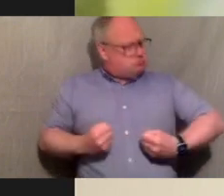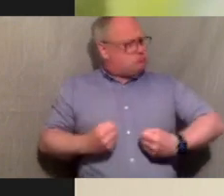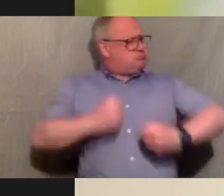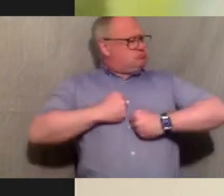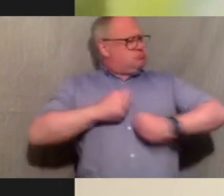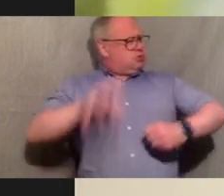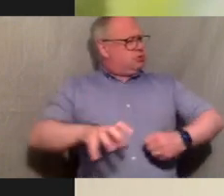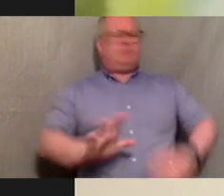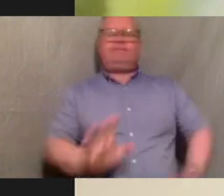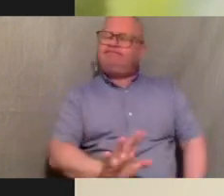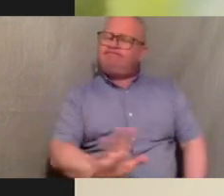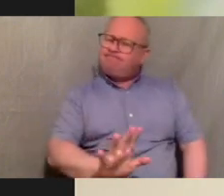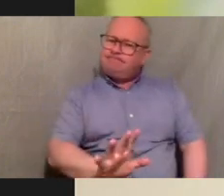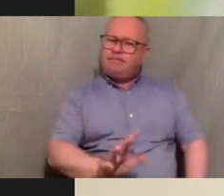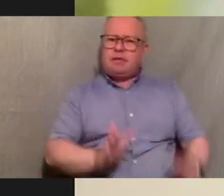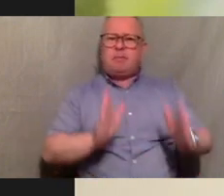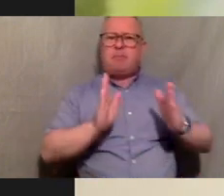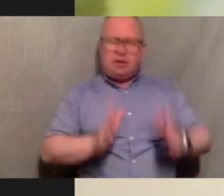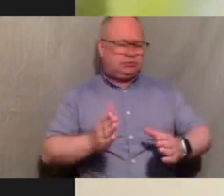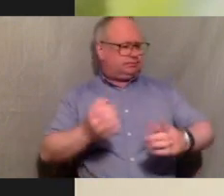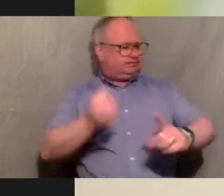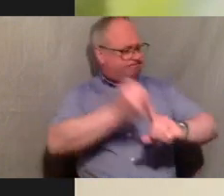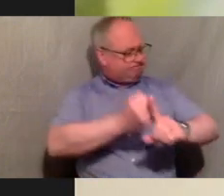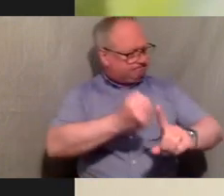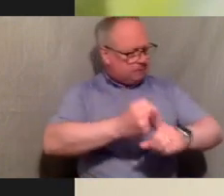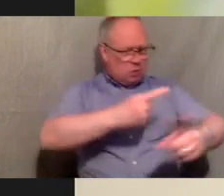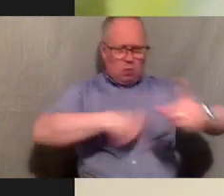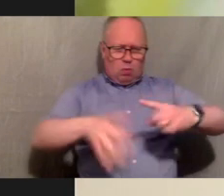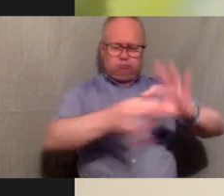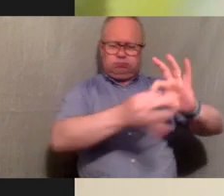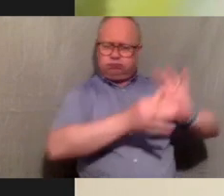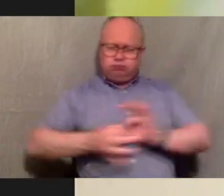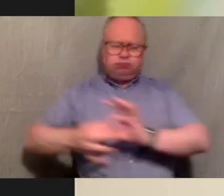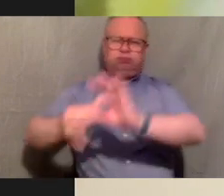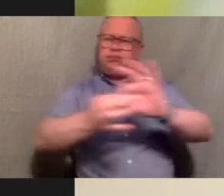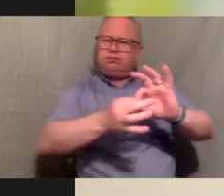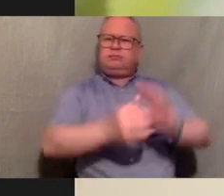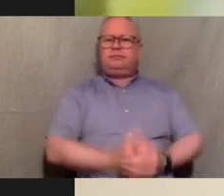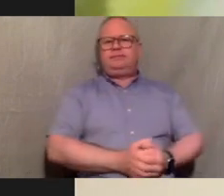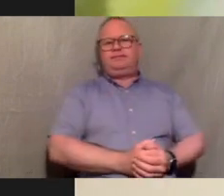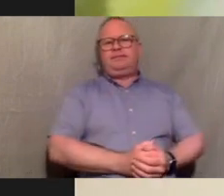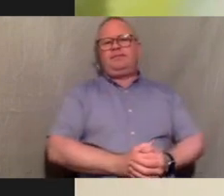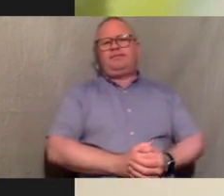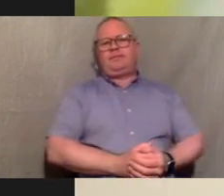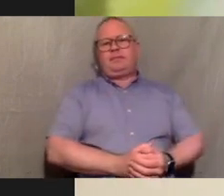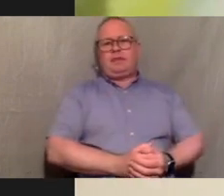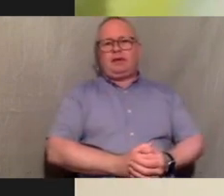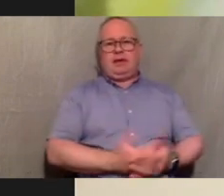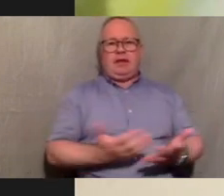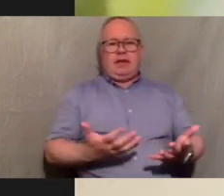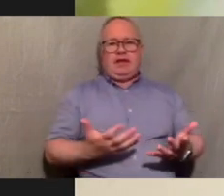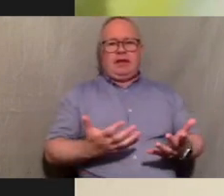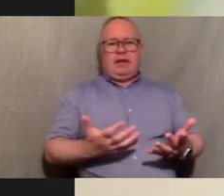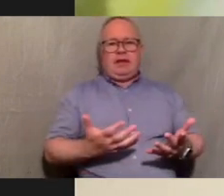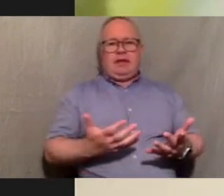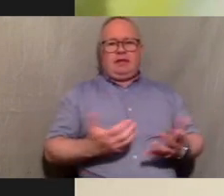they are built on a movement that brings in all of us to the front um yeah i kind of feel like that and i feel like even with